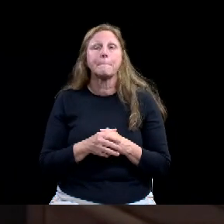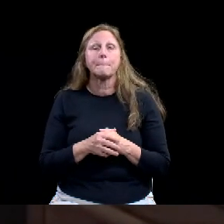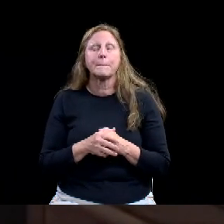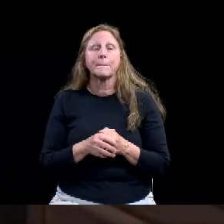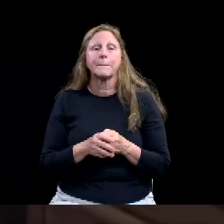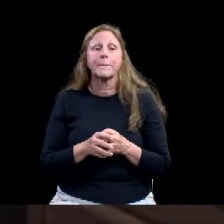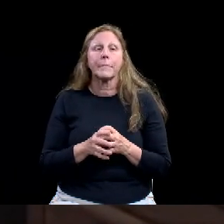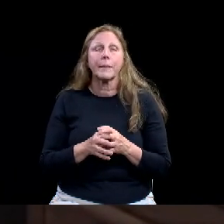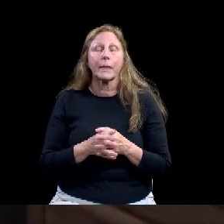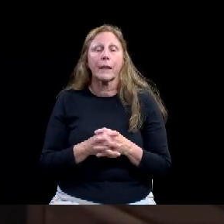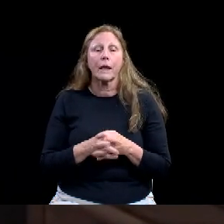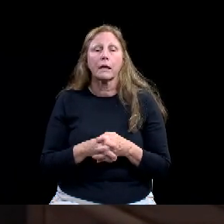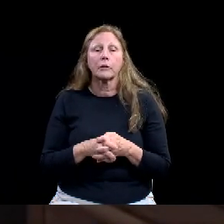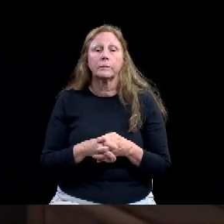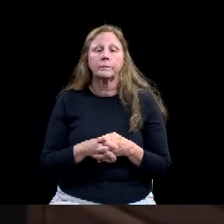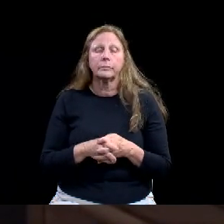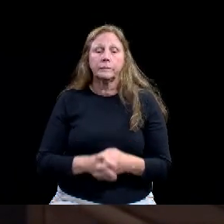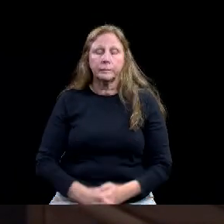What?